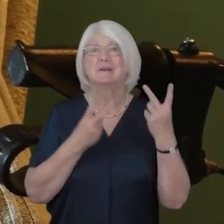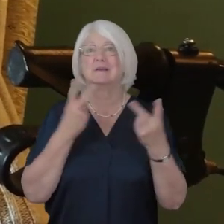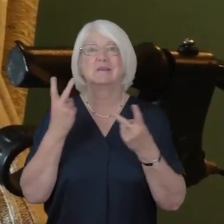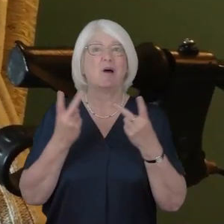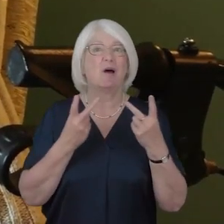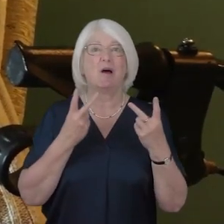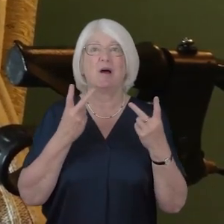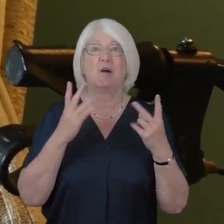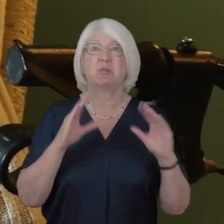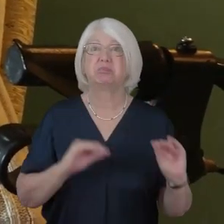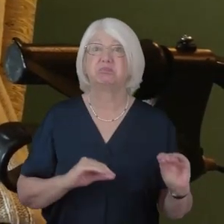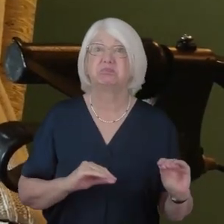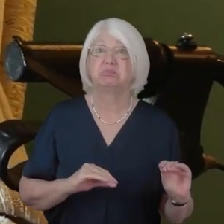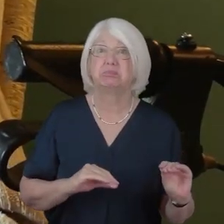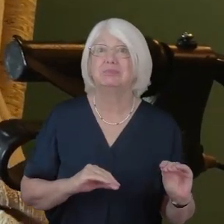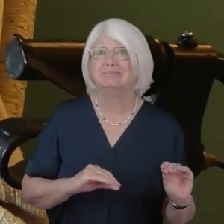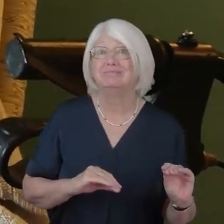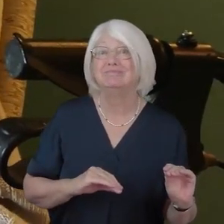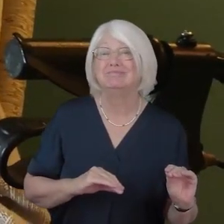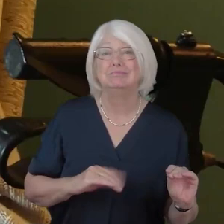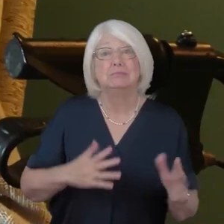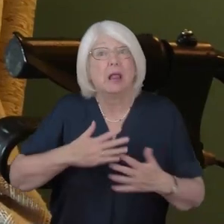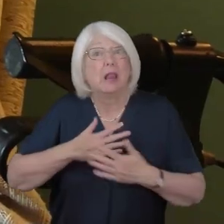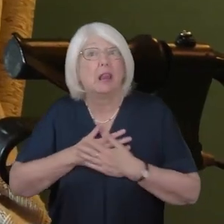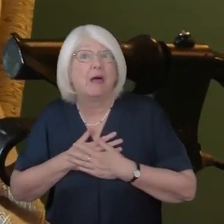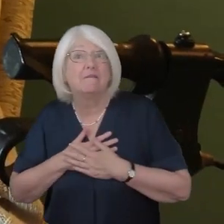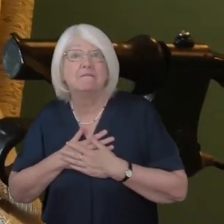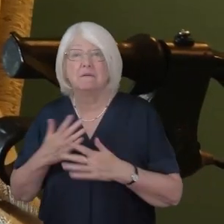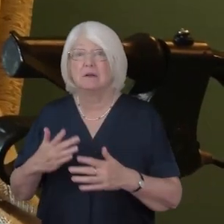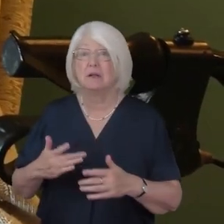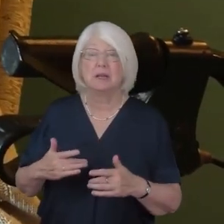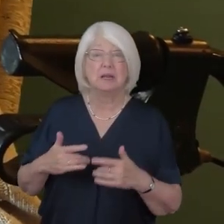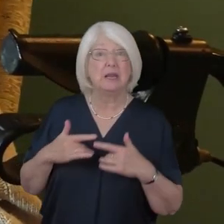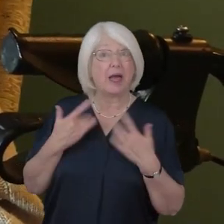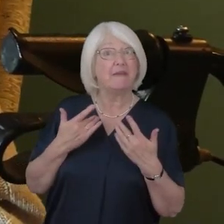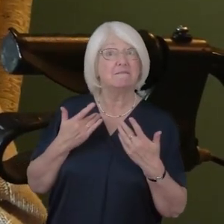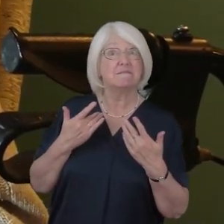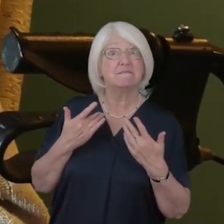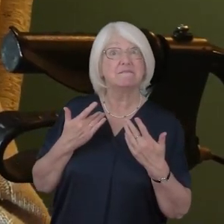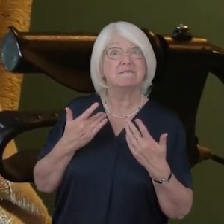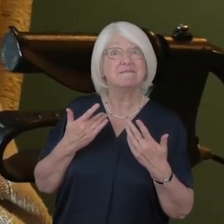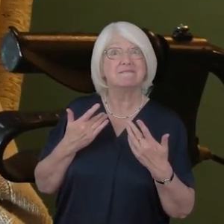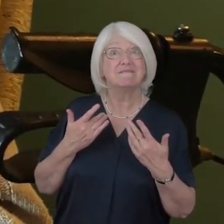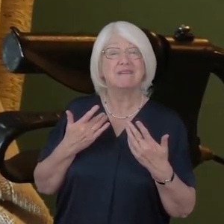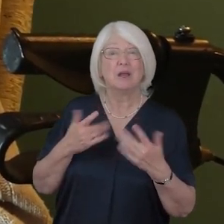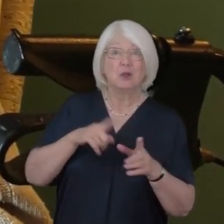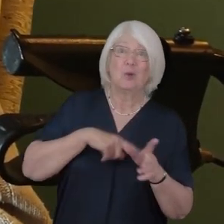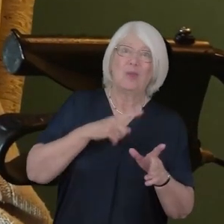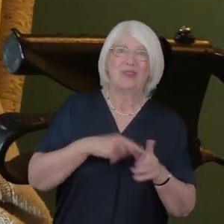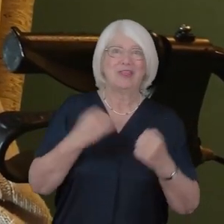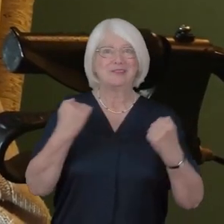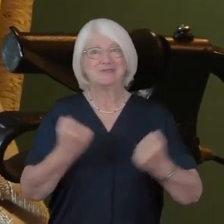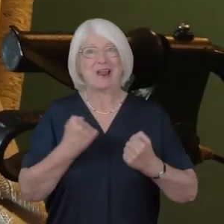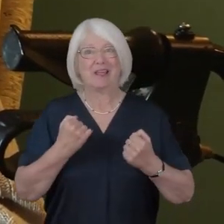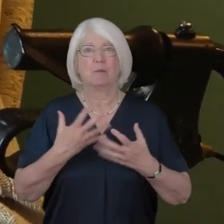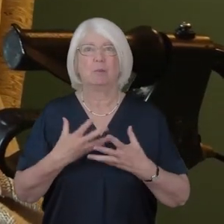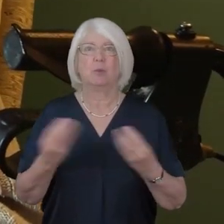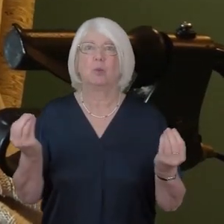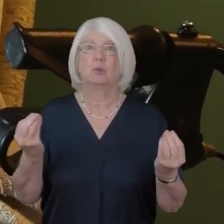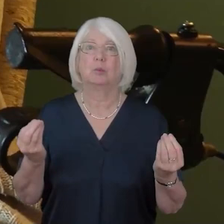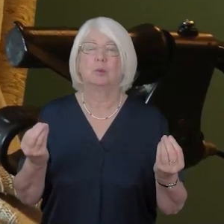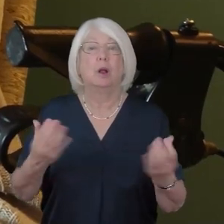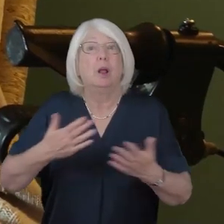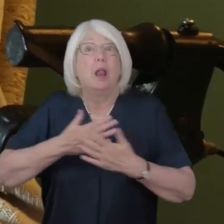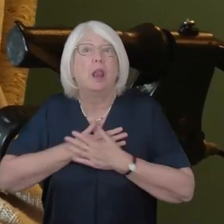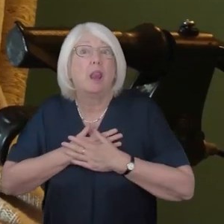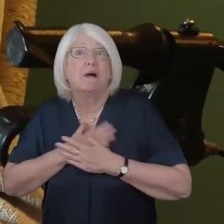an end Love not life over much For youth and strength depart Love not the